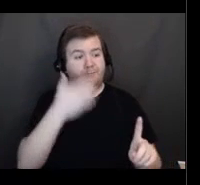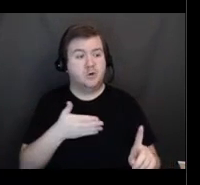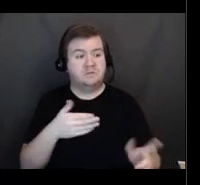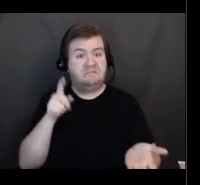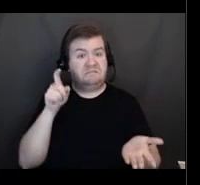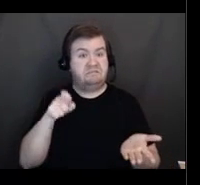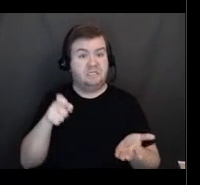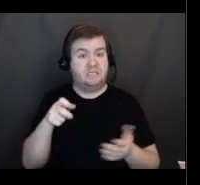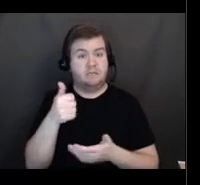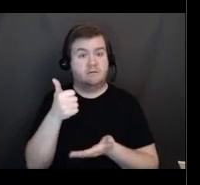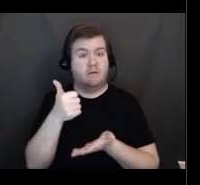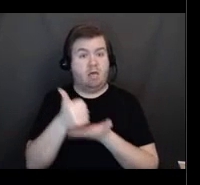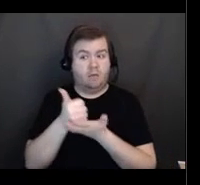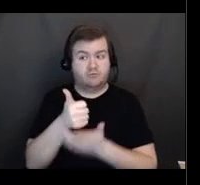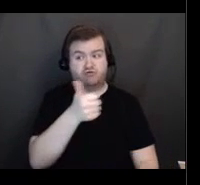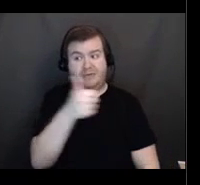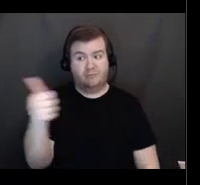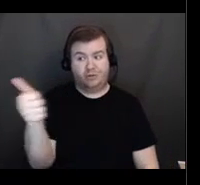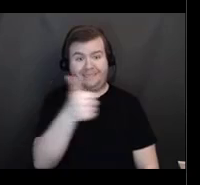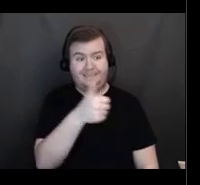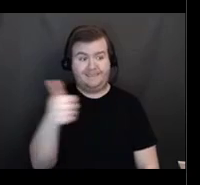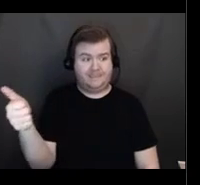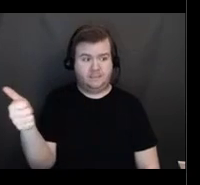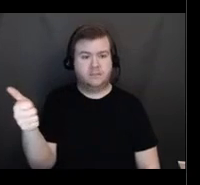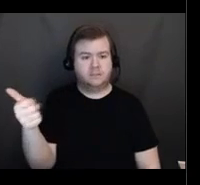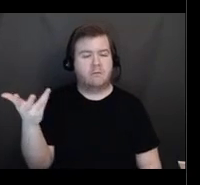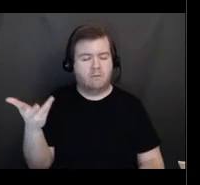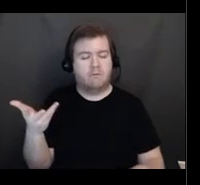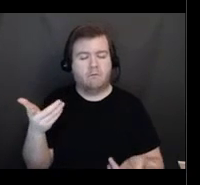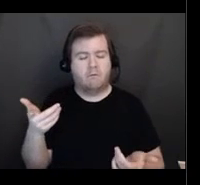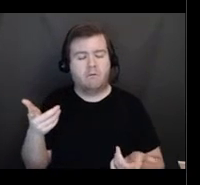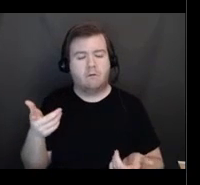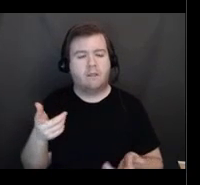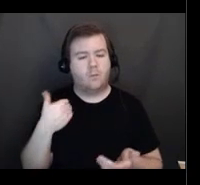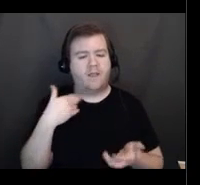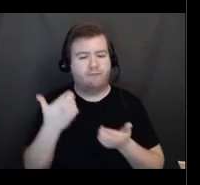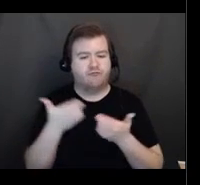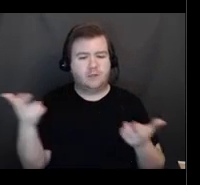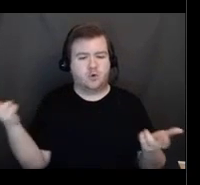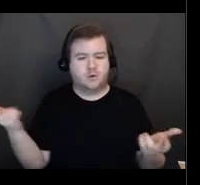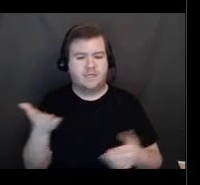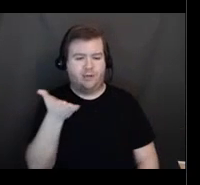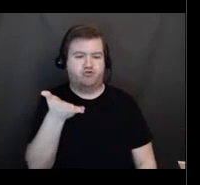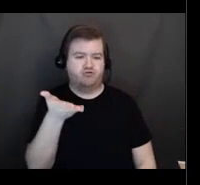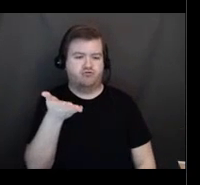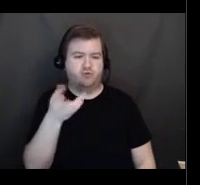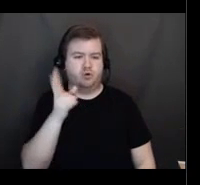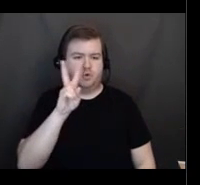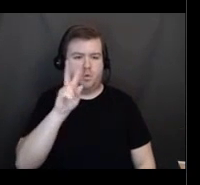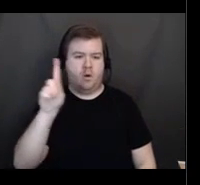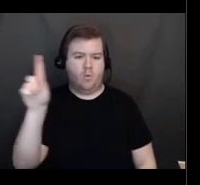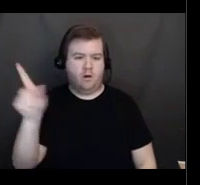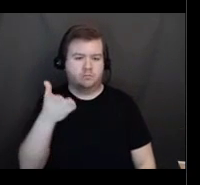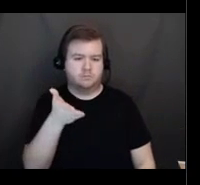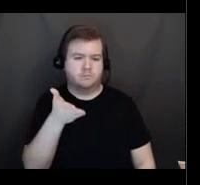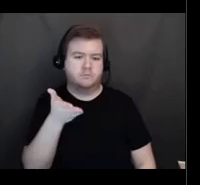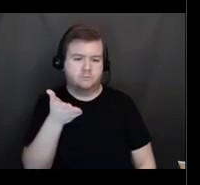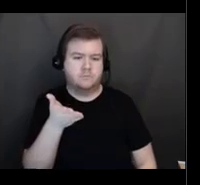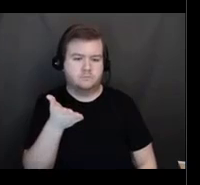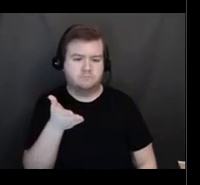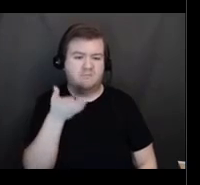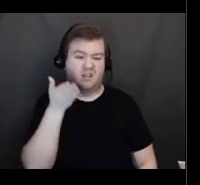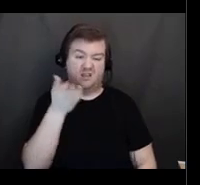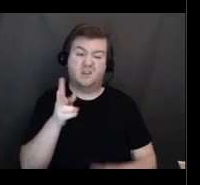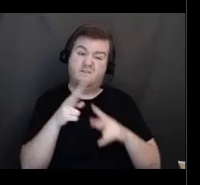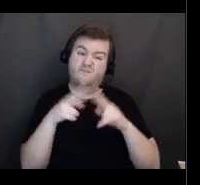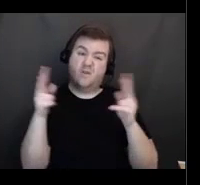transportation access, the resources listed here are very helpful to